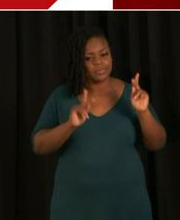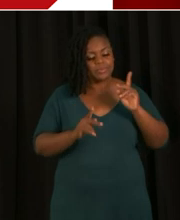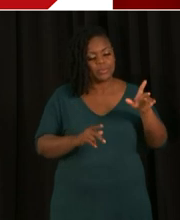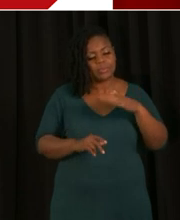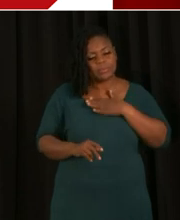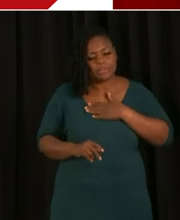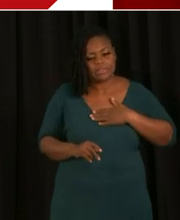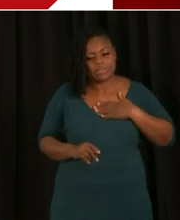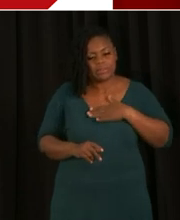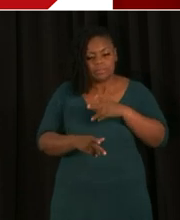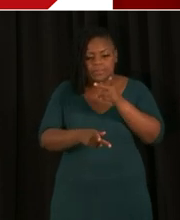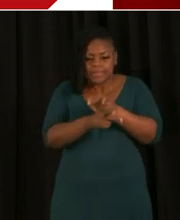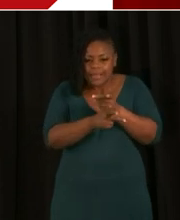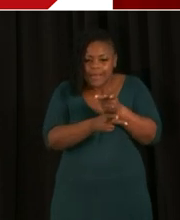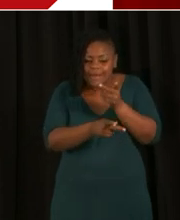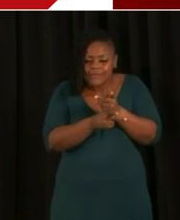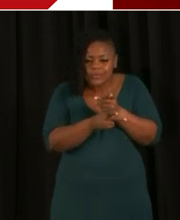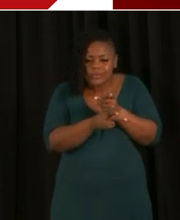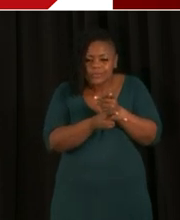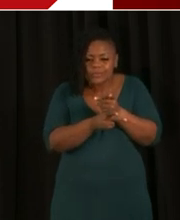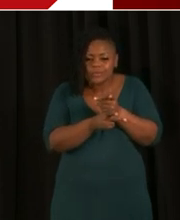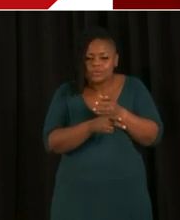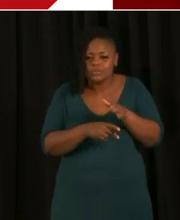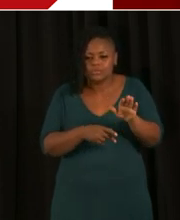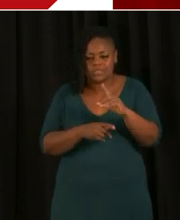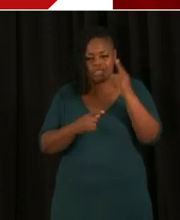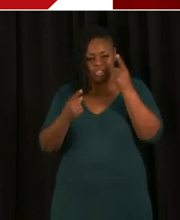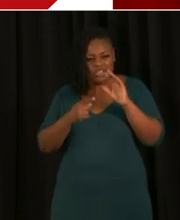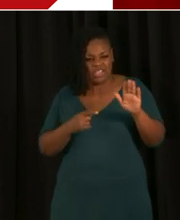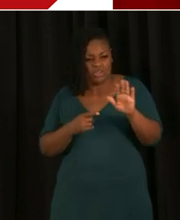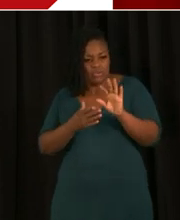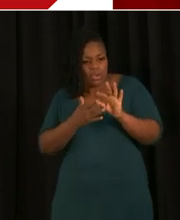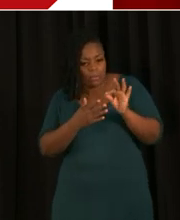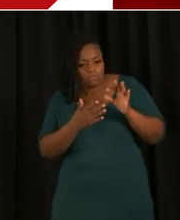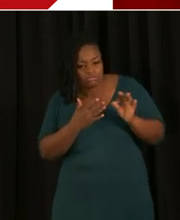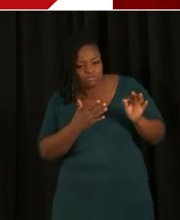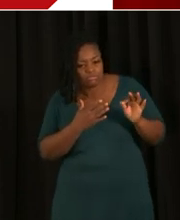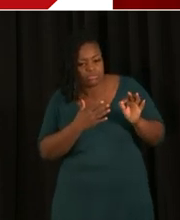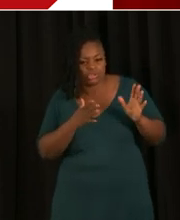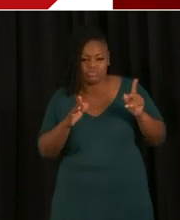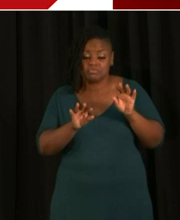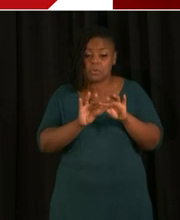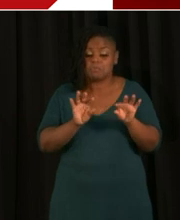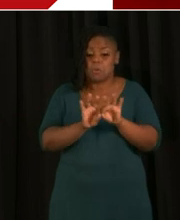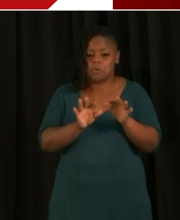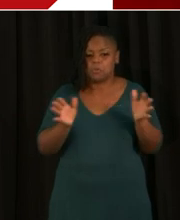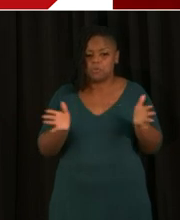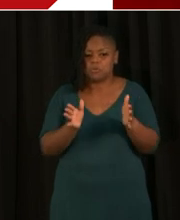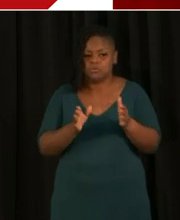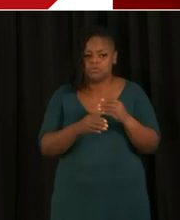consider any in-person option and are encouraged to continue with virtual learning.